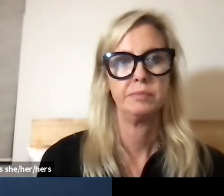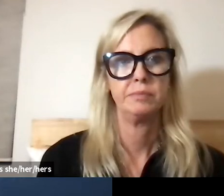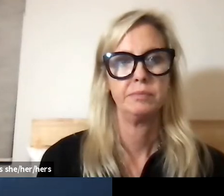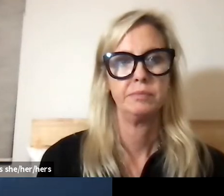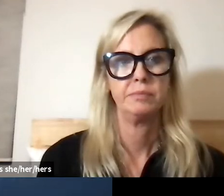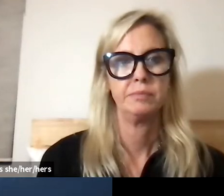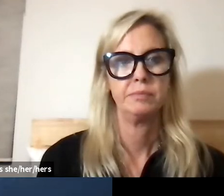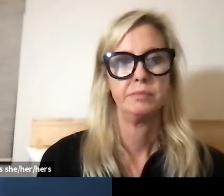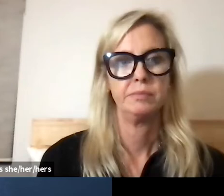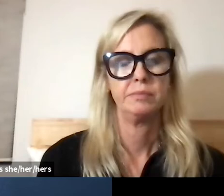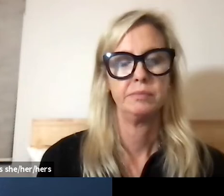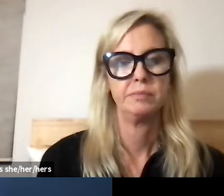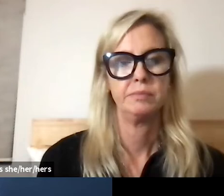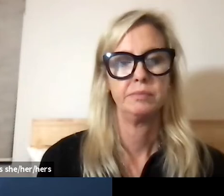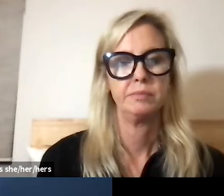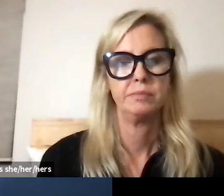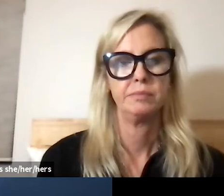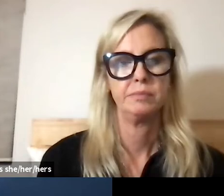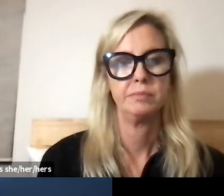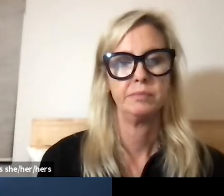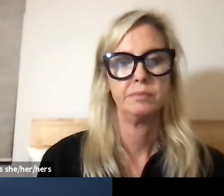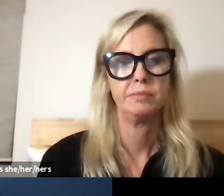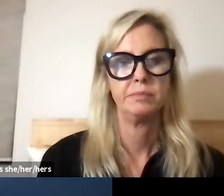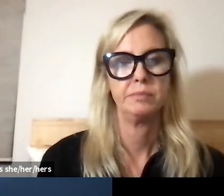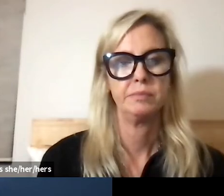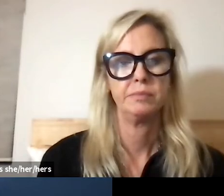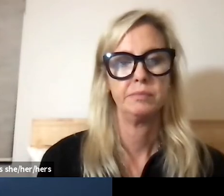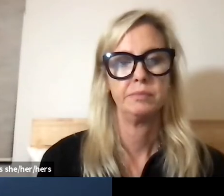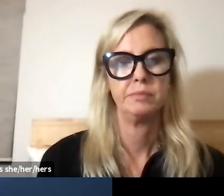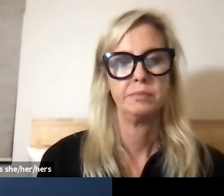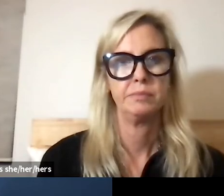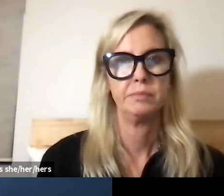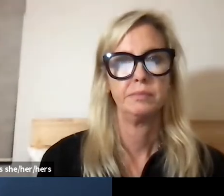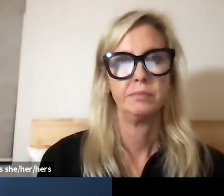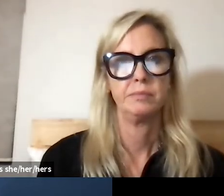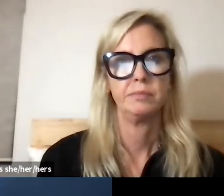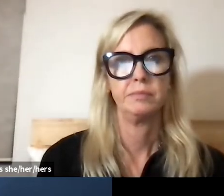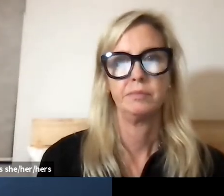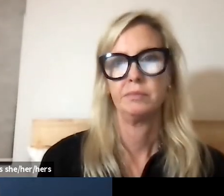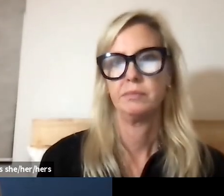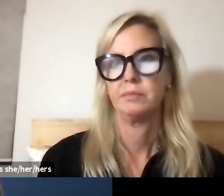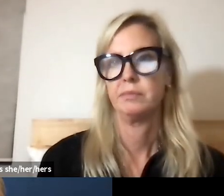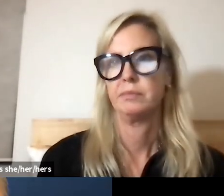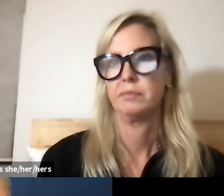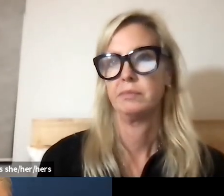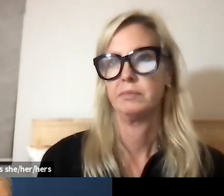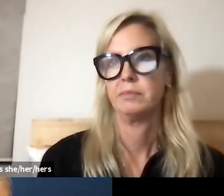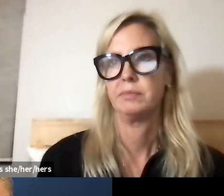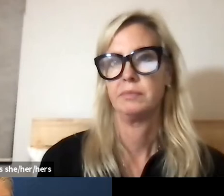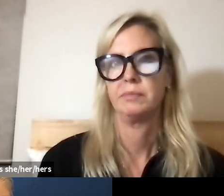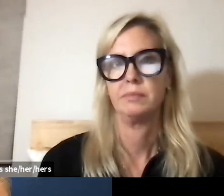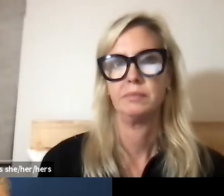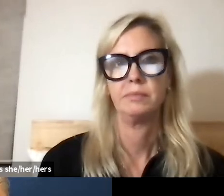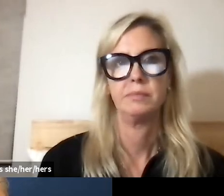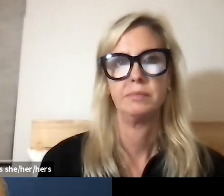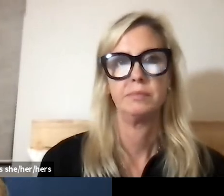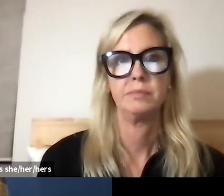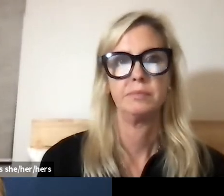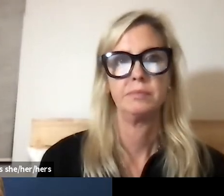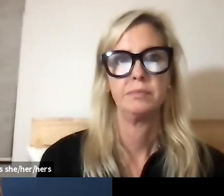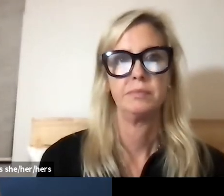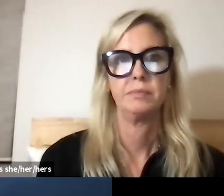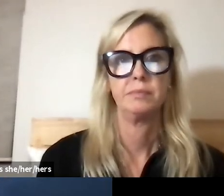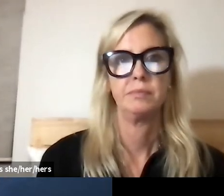and one thing that i was impressed with is that they are also submitting a plan they're using the single plan to